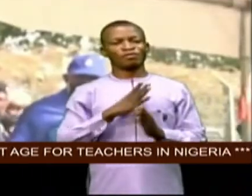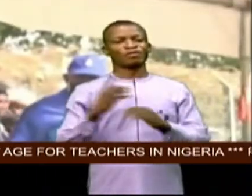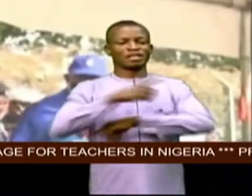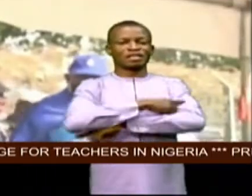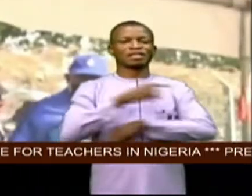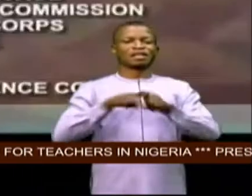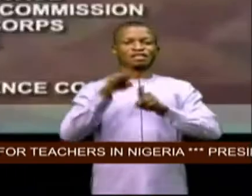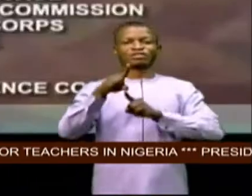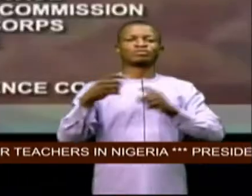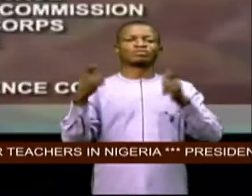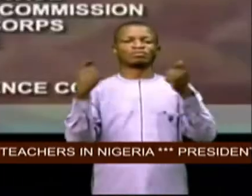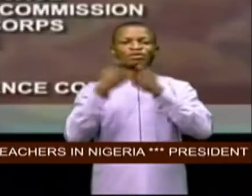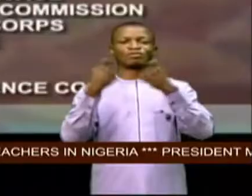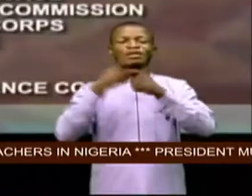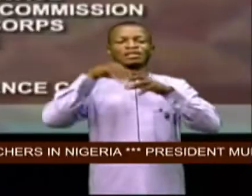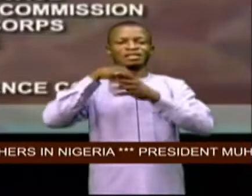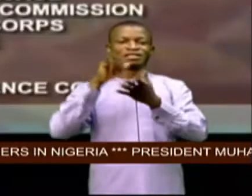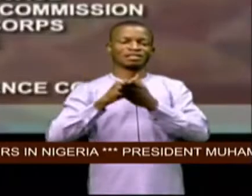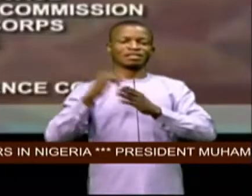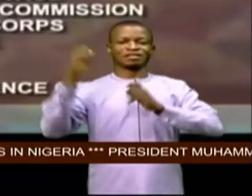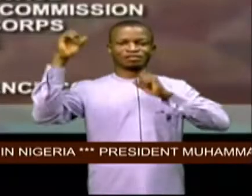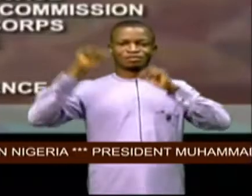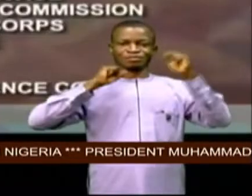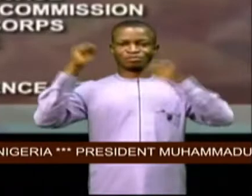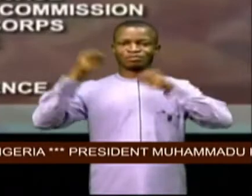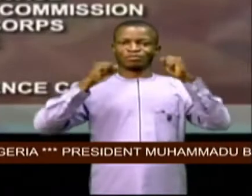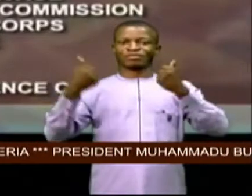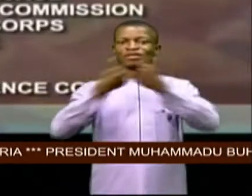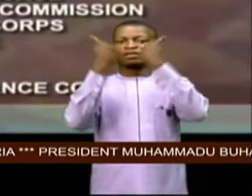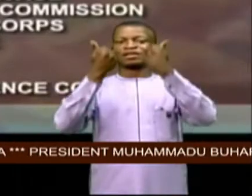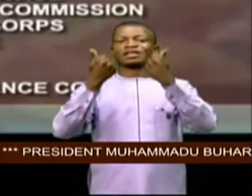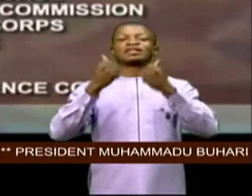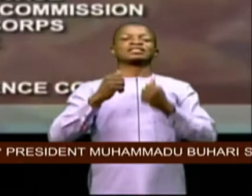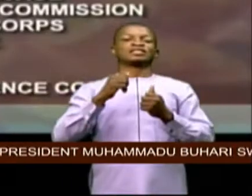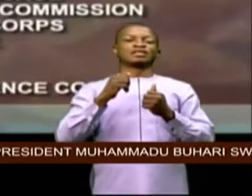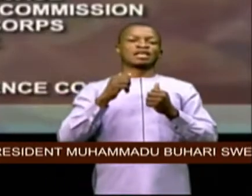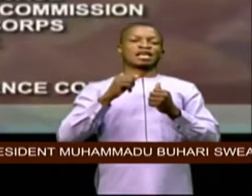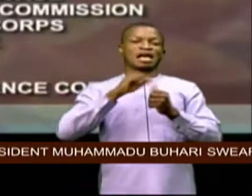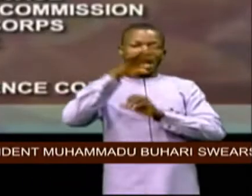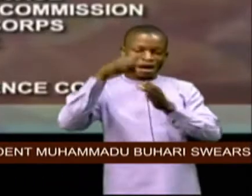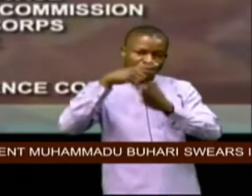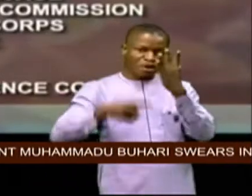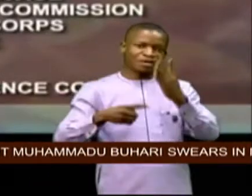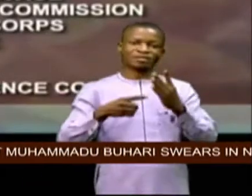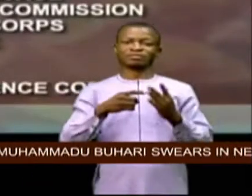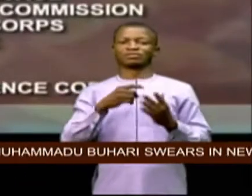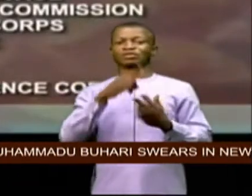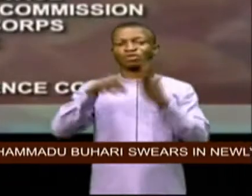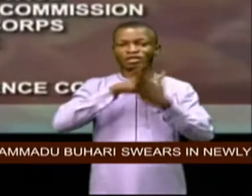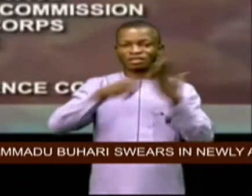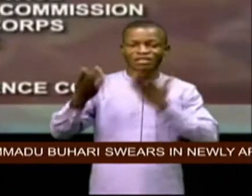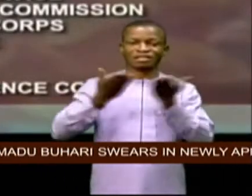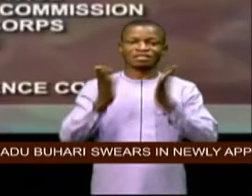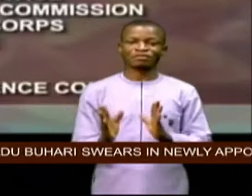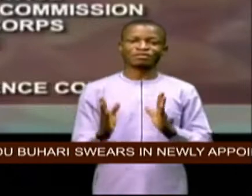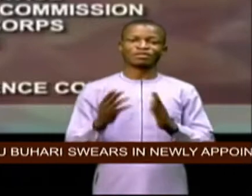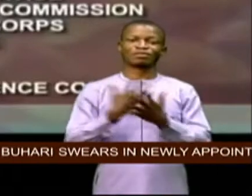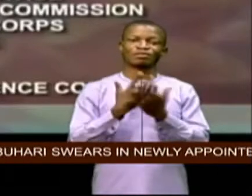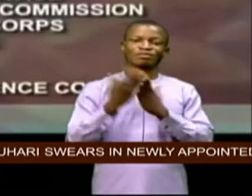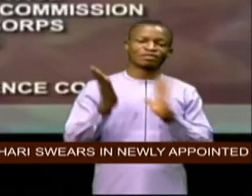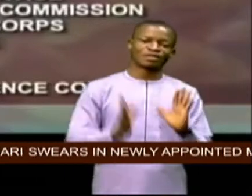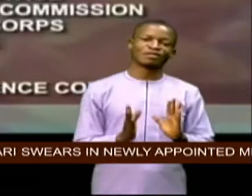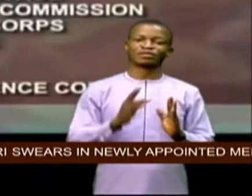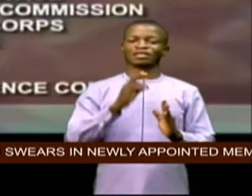the agencies include correctional service fire service the nigeria police federal safety